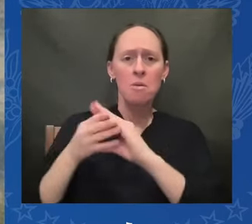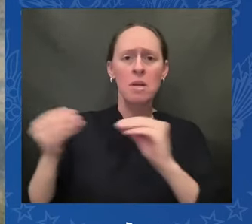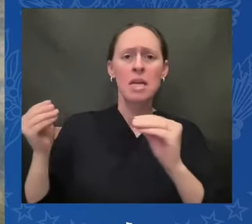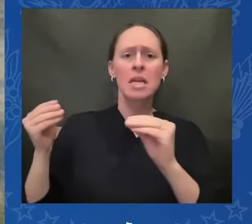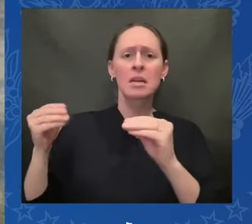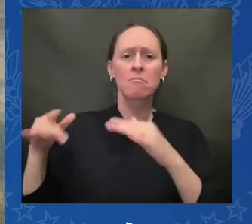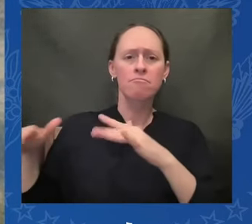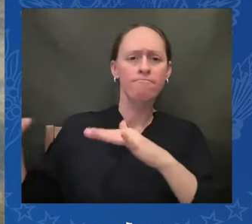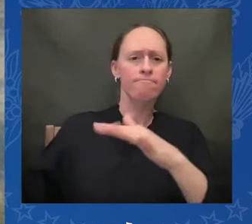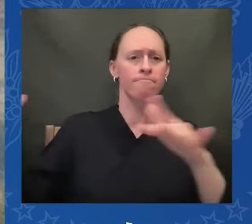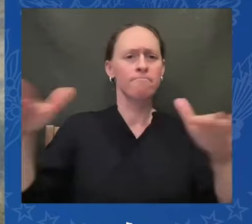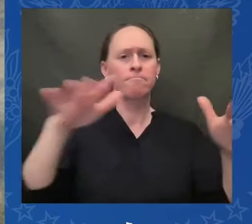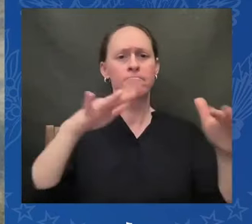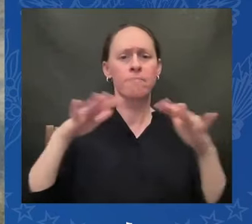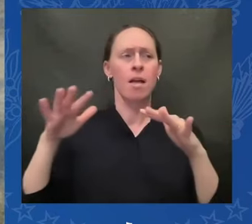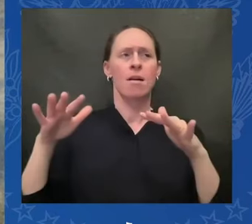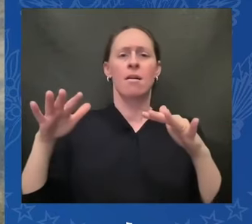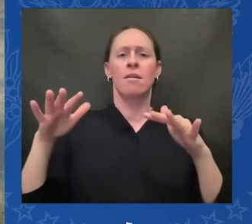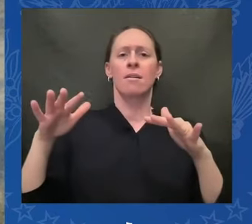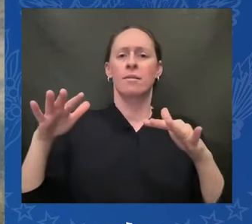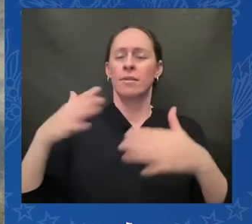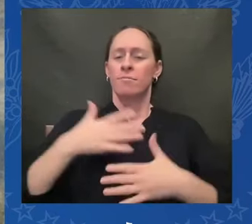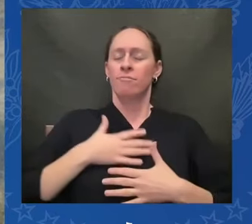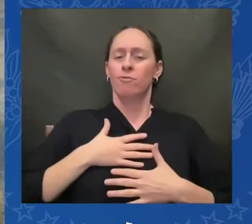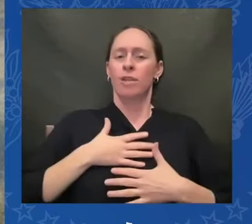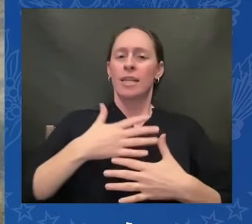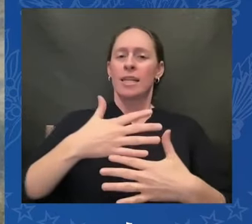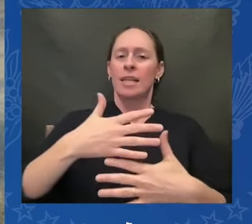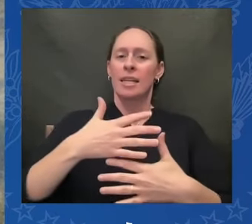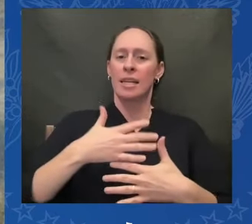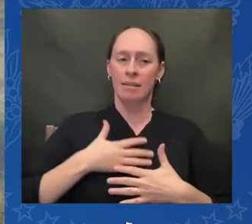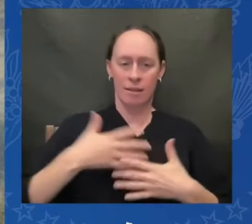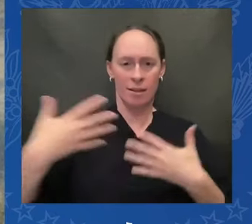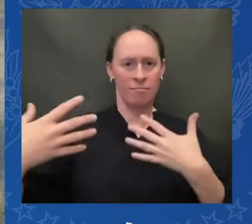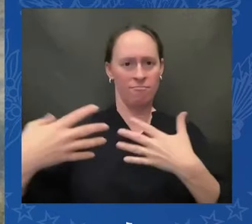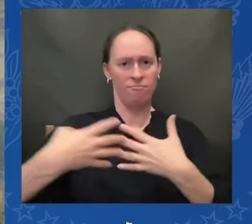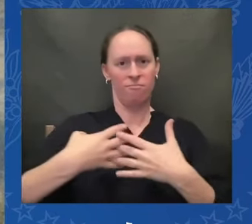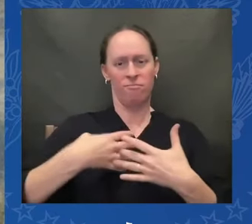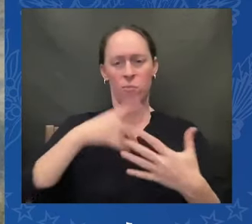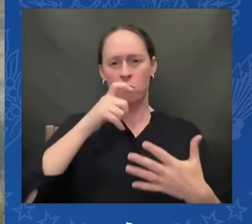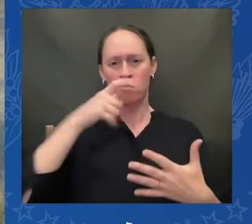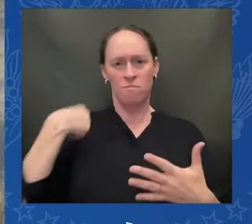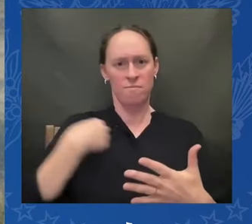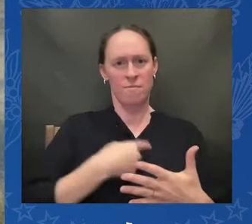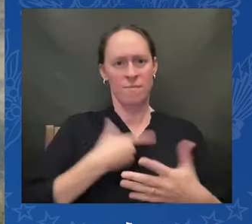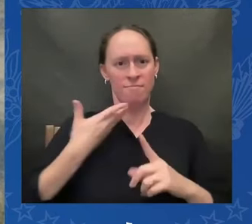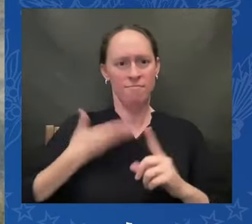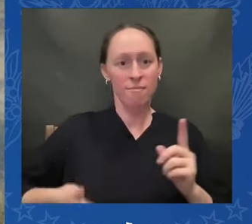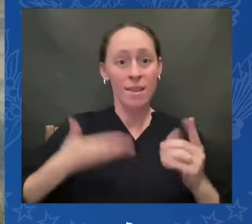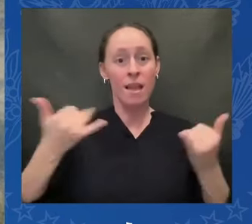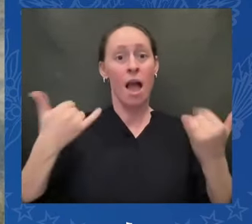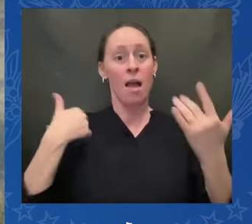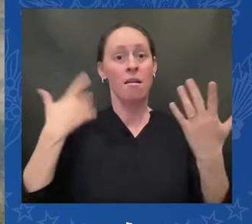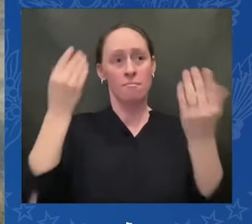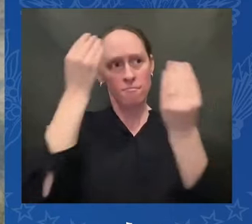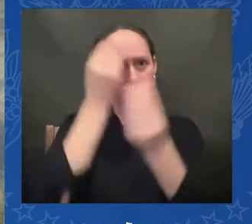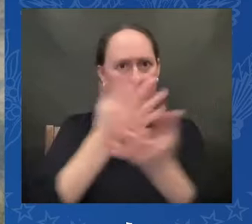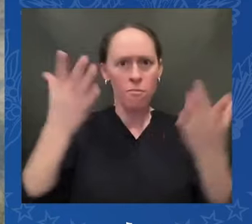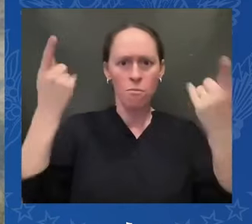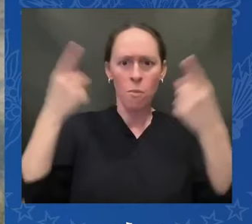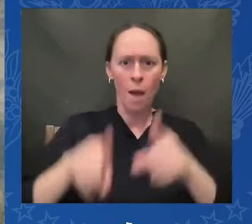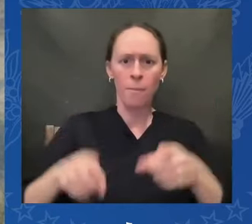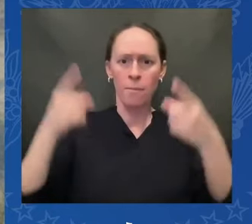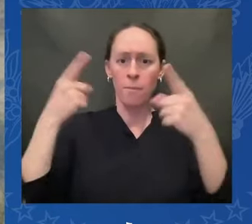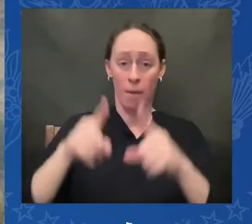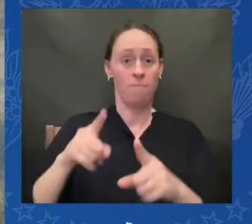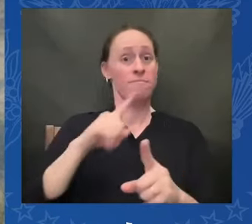on we tell those stories because Native American history is American history President Biden